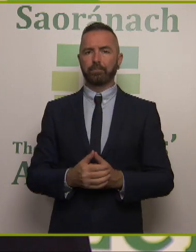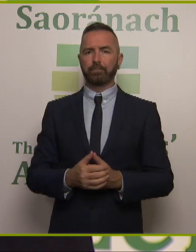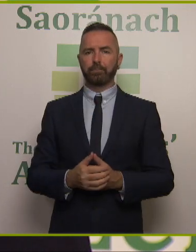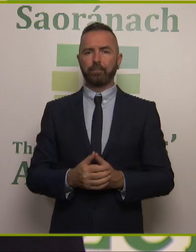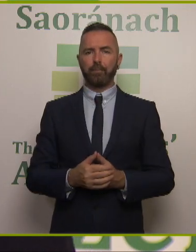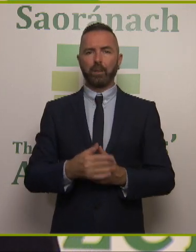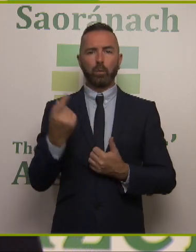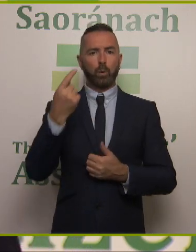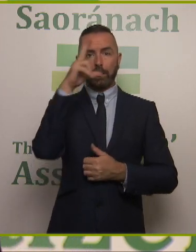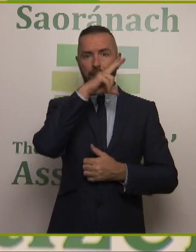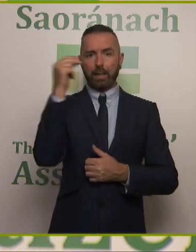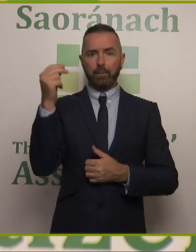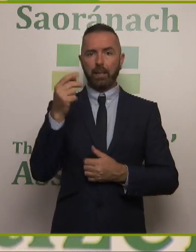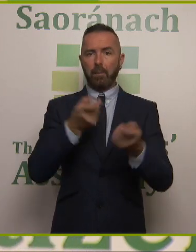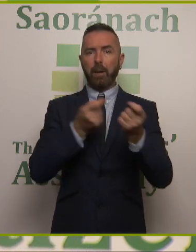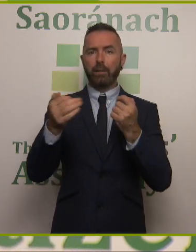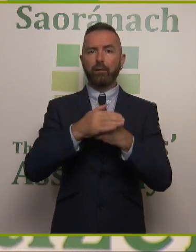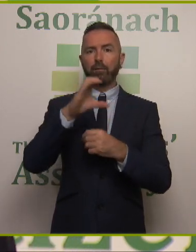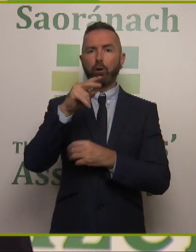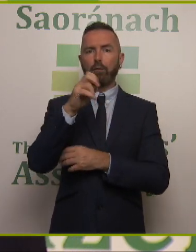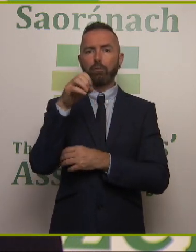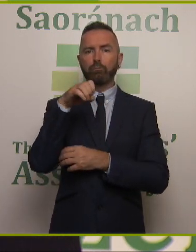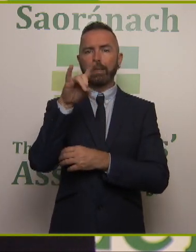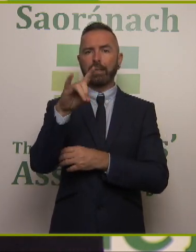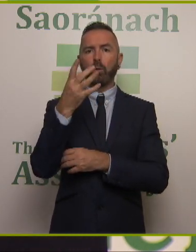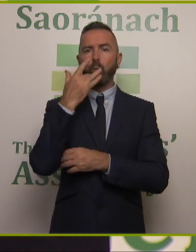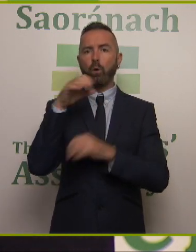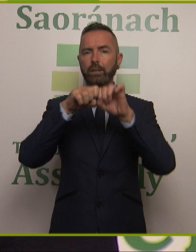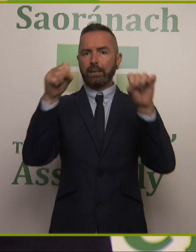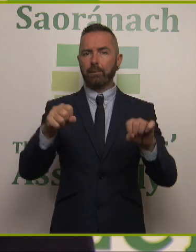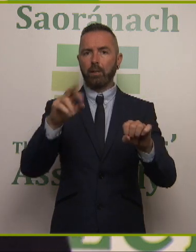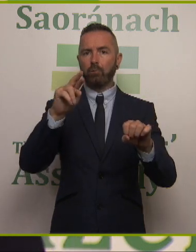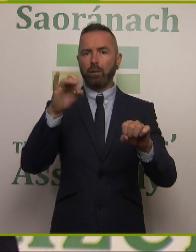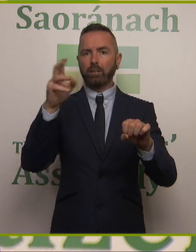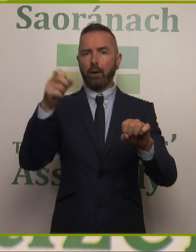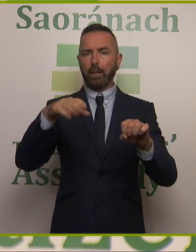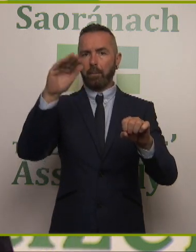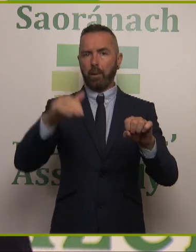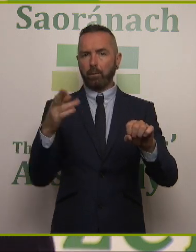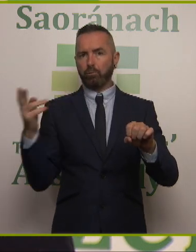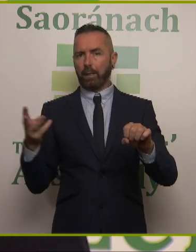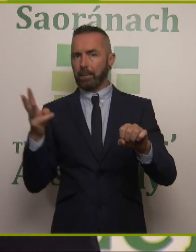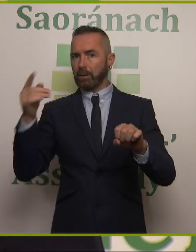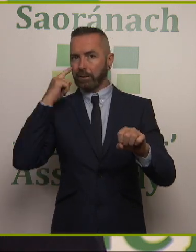way of an example, the manager of the Curr Cree Group Water Scheme in County Roscommon, who you'll see in the bottom right of your photograph there,